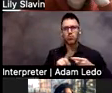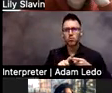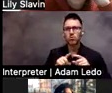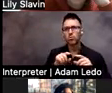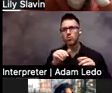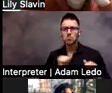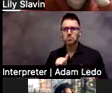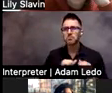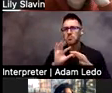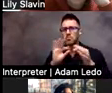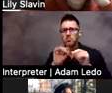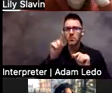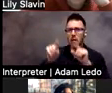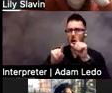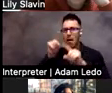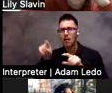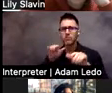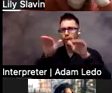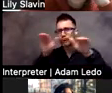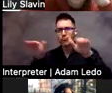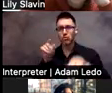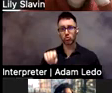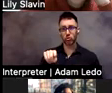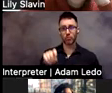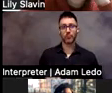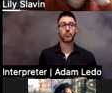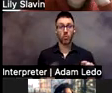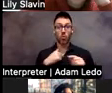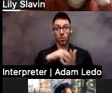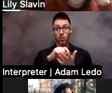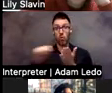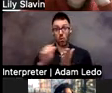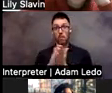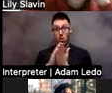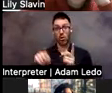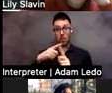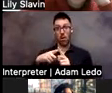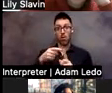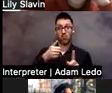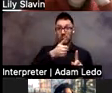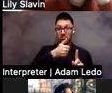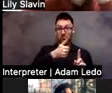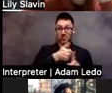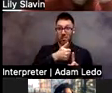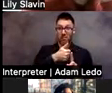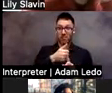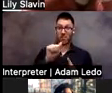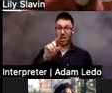the self-advocacy, we wrote a book on self-advocacy, but also we're doing, we just developed a